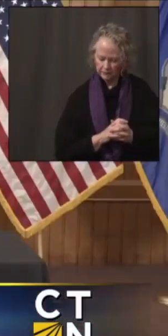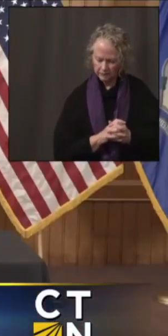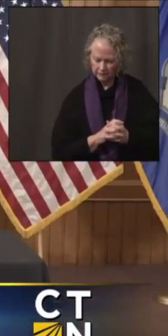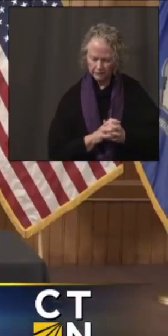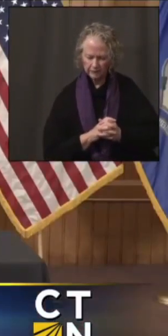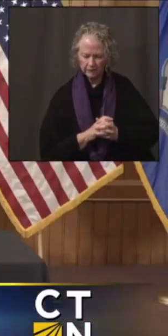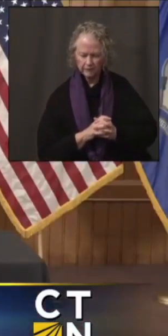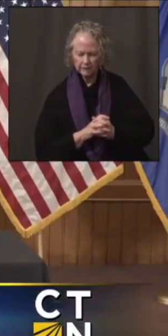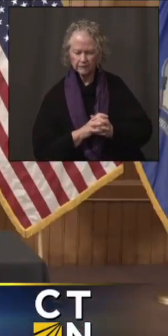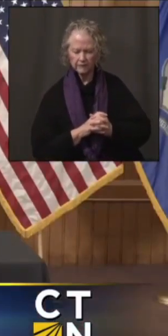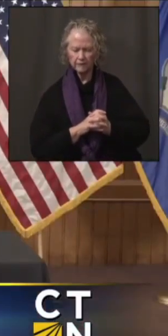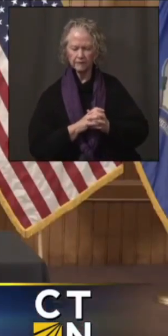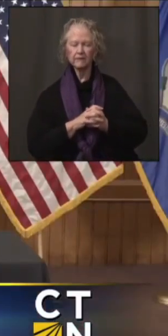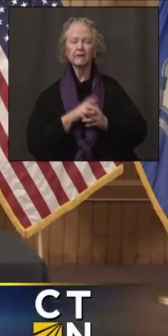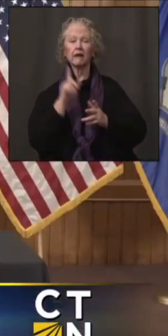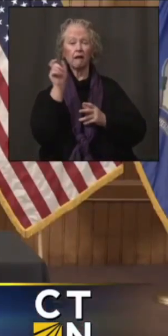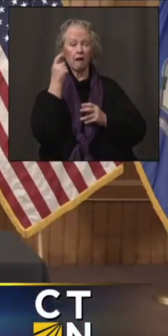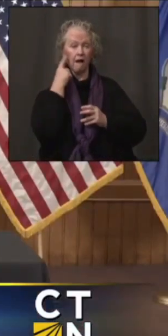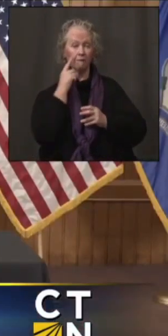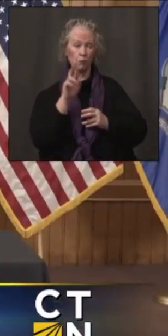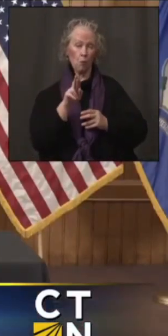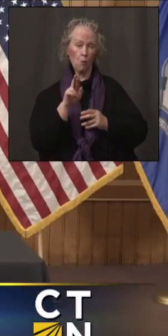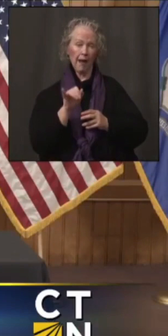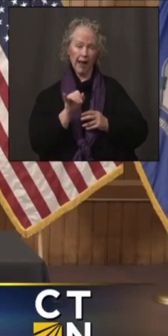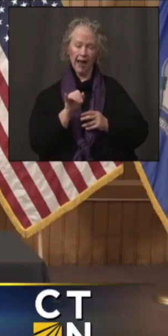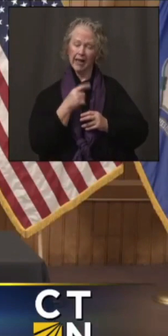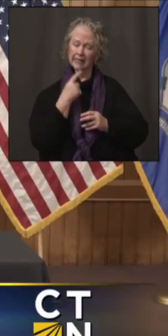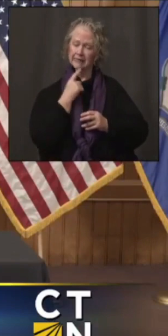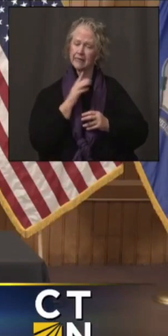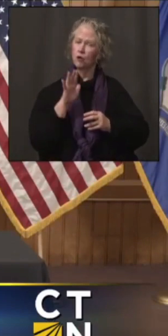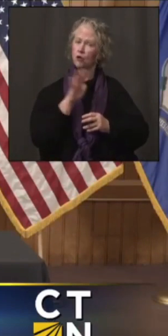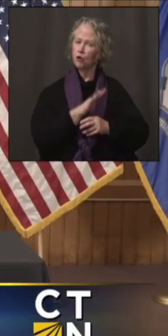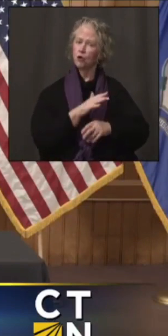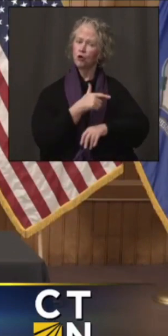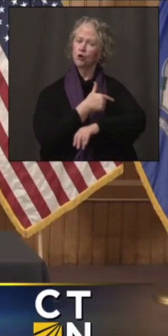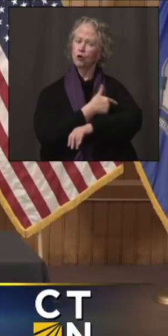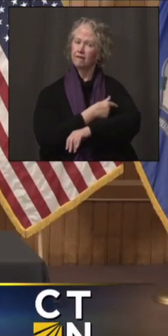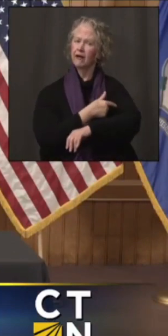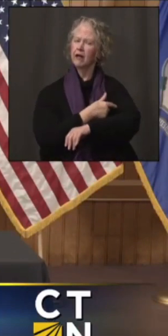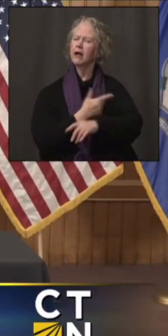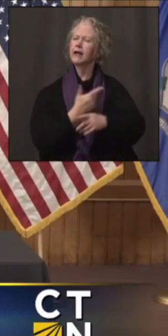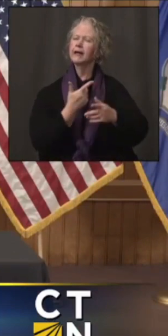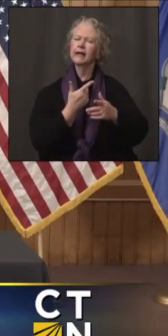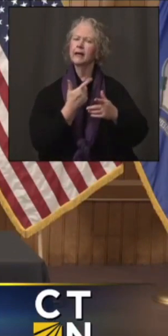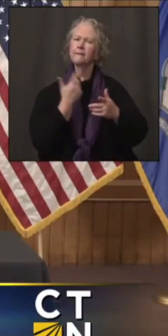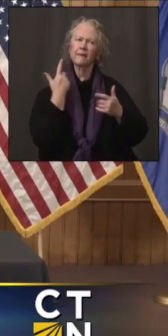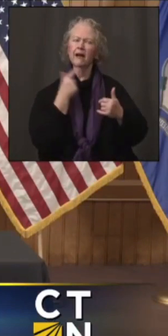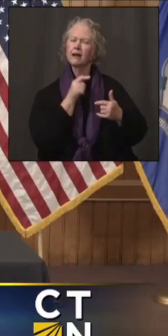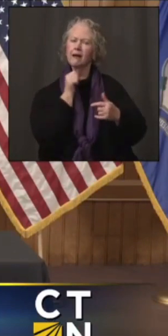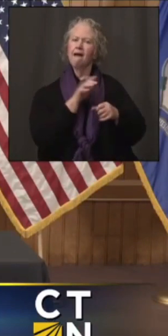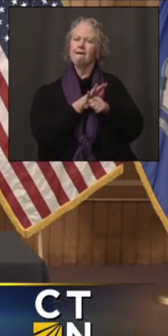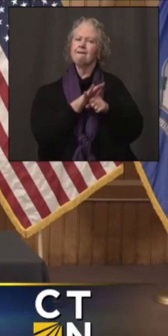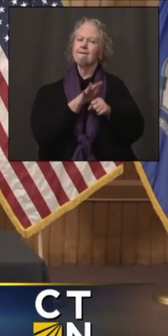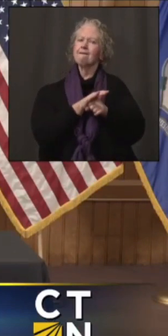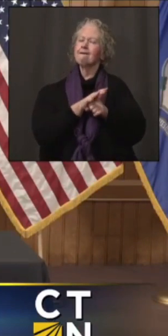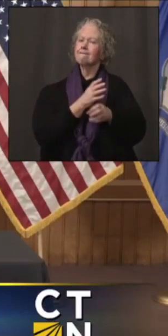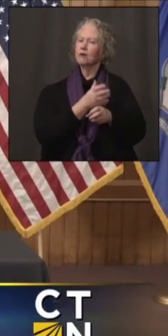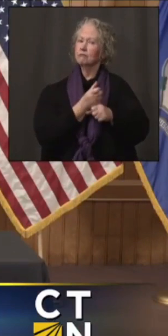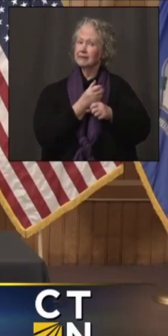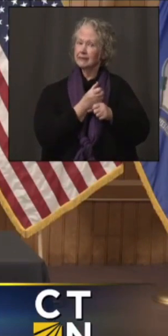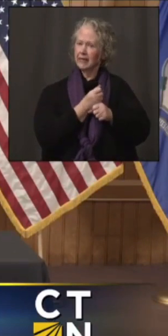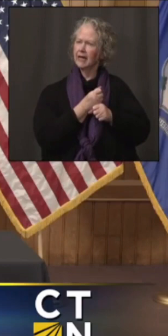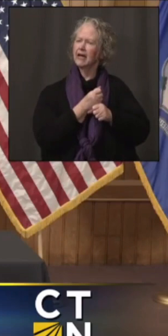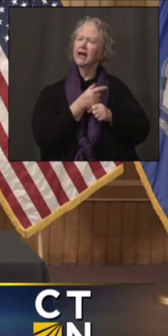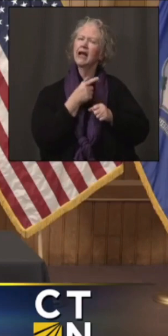Governor Raimondo in Rhode Island said that her state's vaccination efforts are being hampered by a lack of supply. And she said other